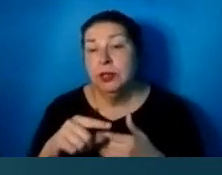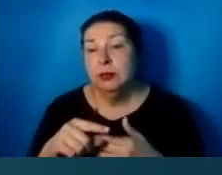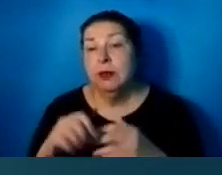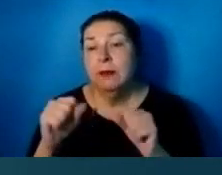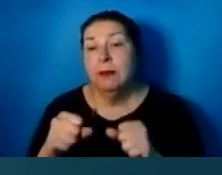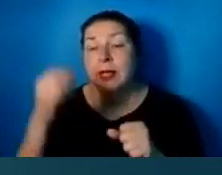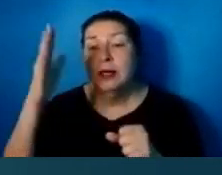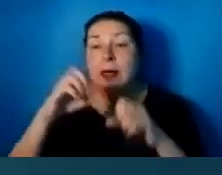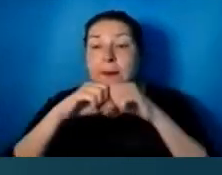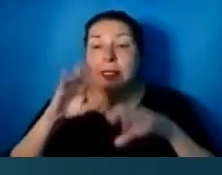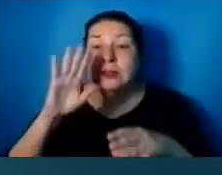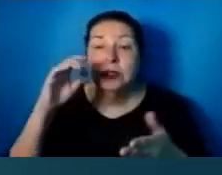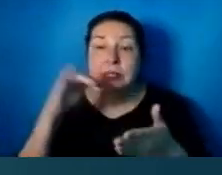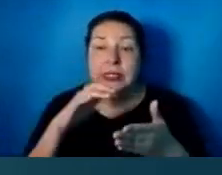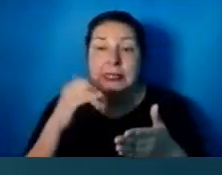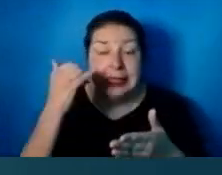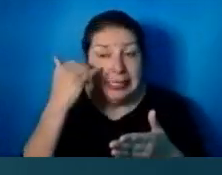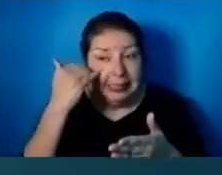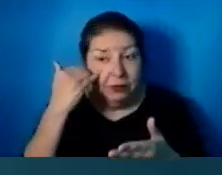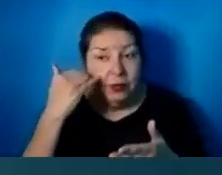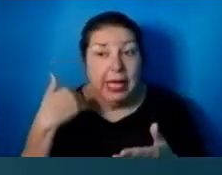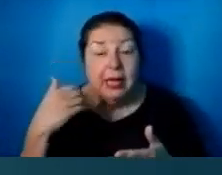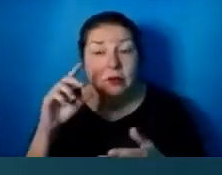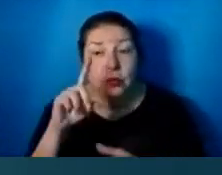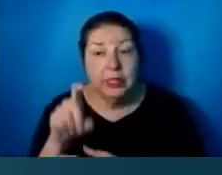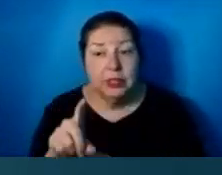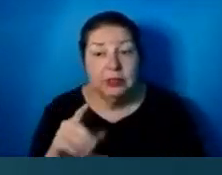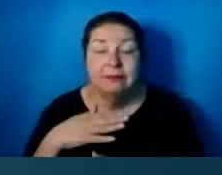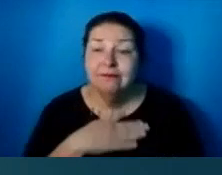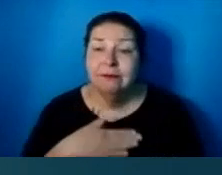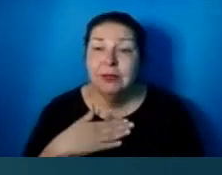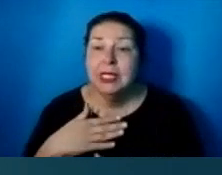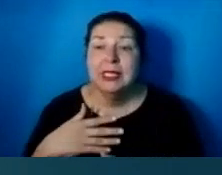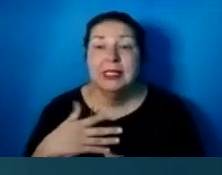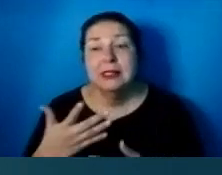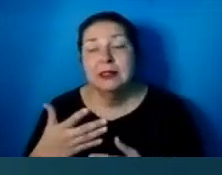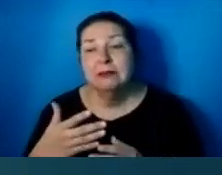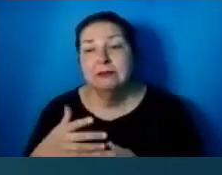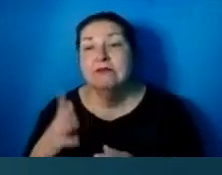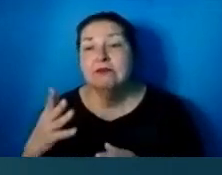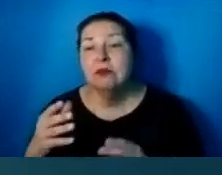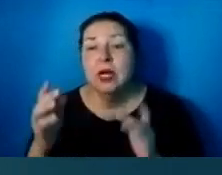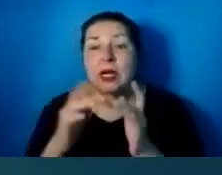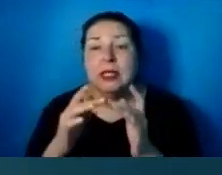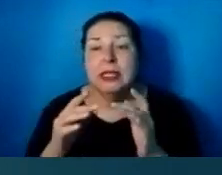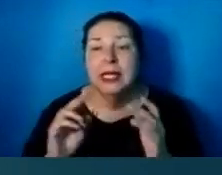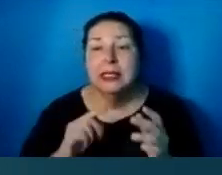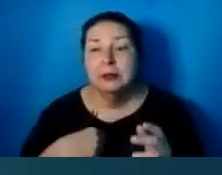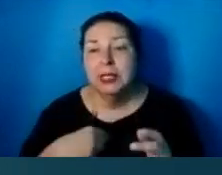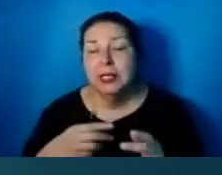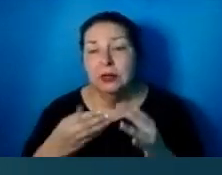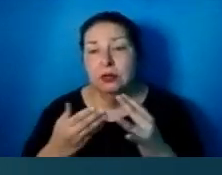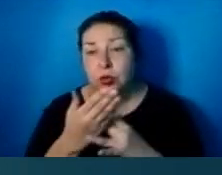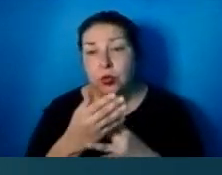your studies. And if you have any questions, please feel free to reach out to me through either of our Facebook